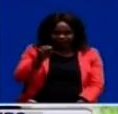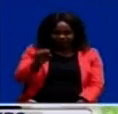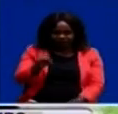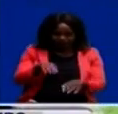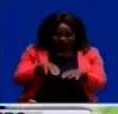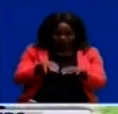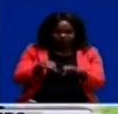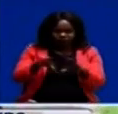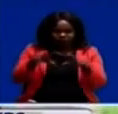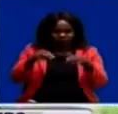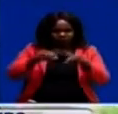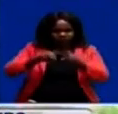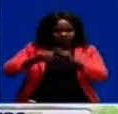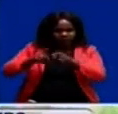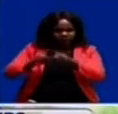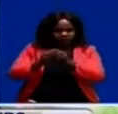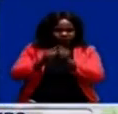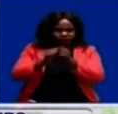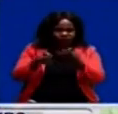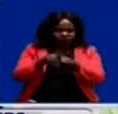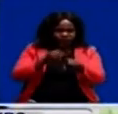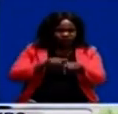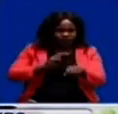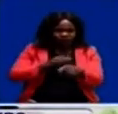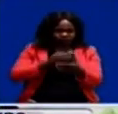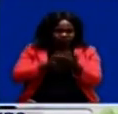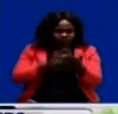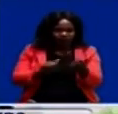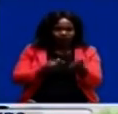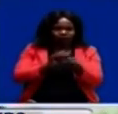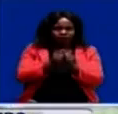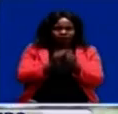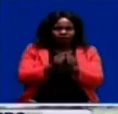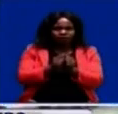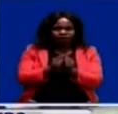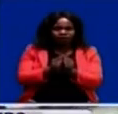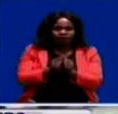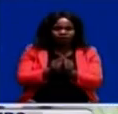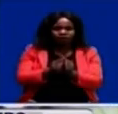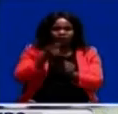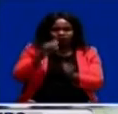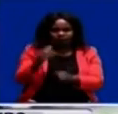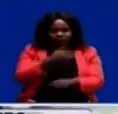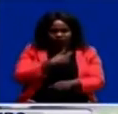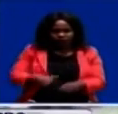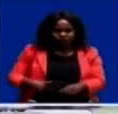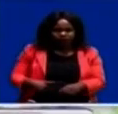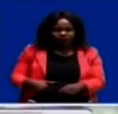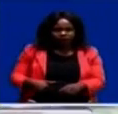embrace and value sports as we believe that sports, once taken seriously, can